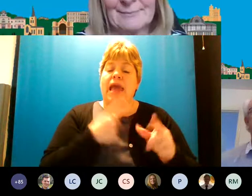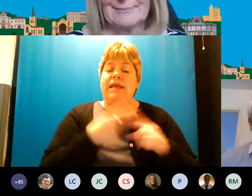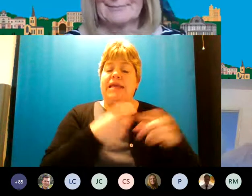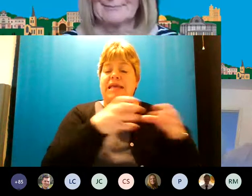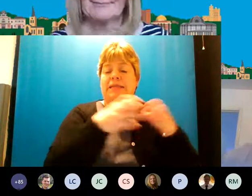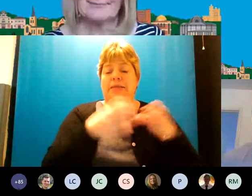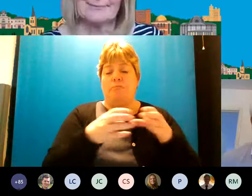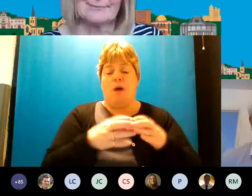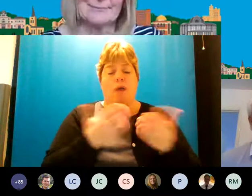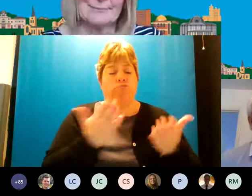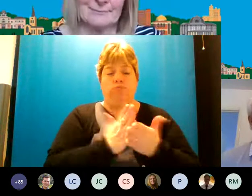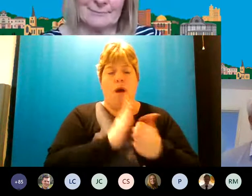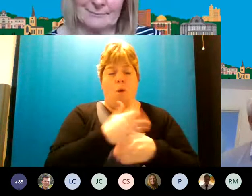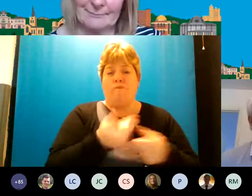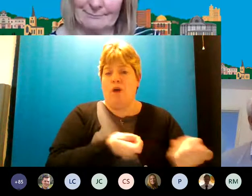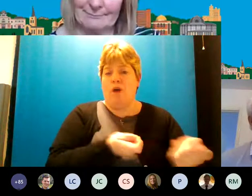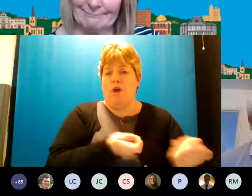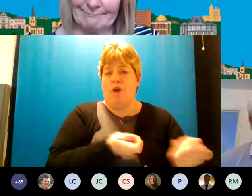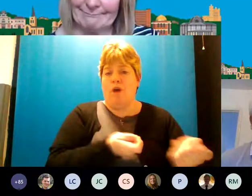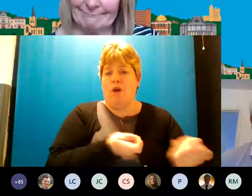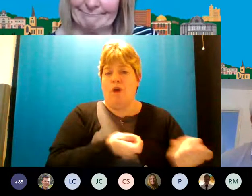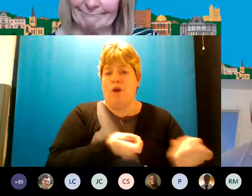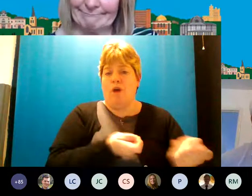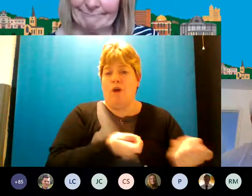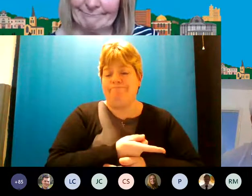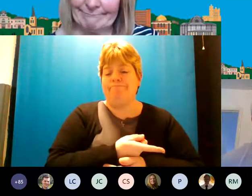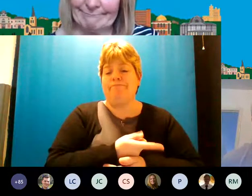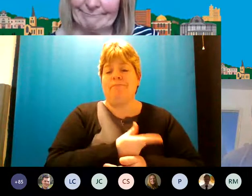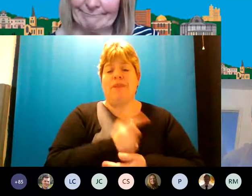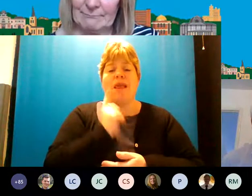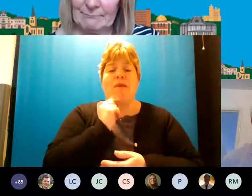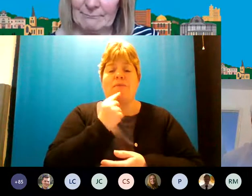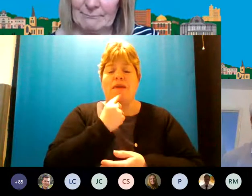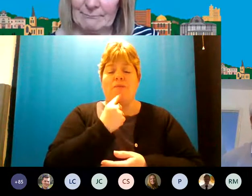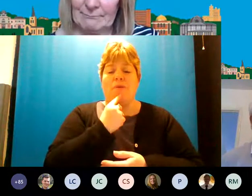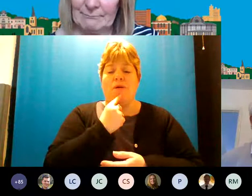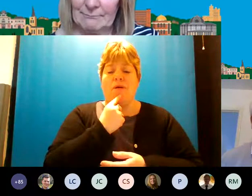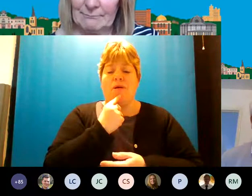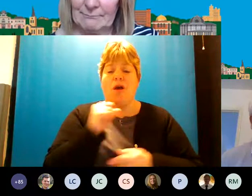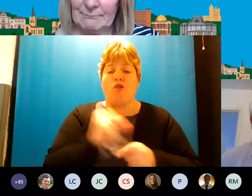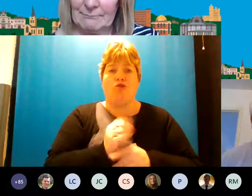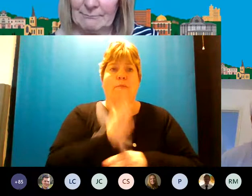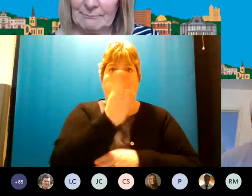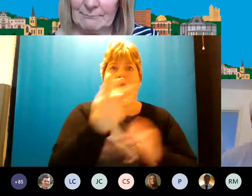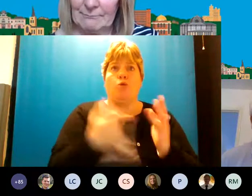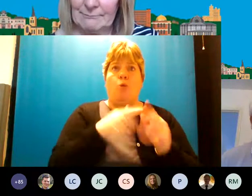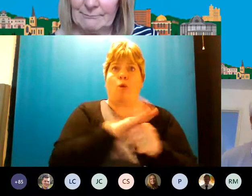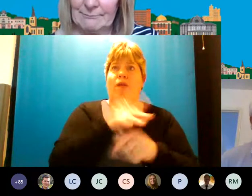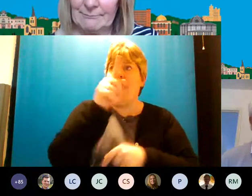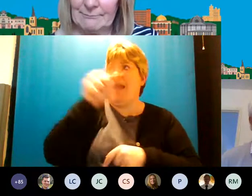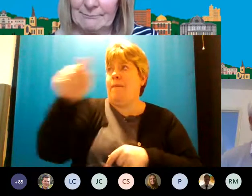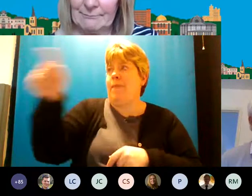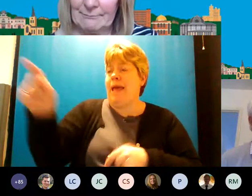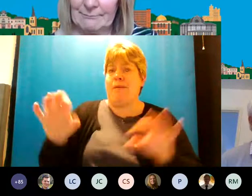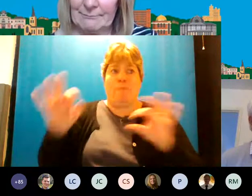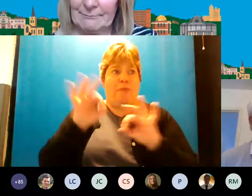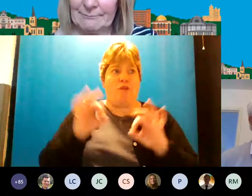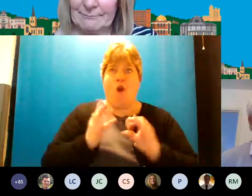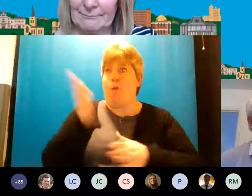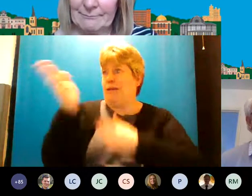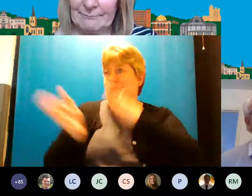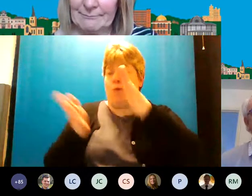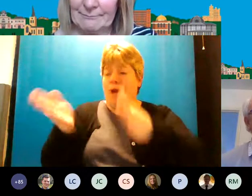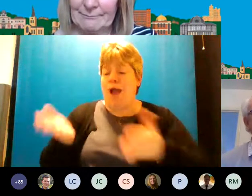often overrun and uh people should be uh going elsewhere but there's nowhere for them to go